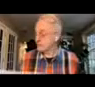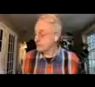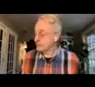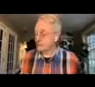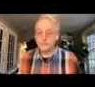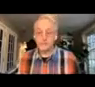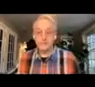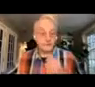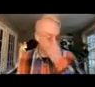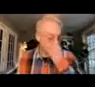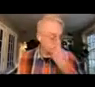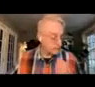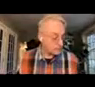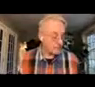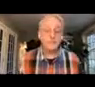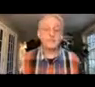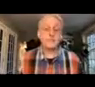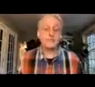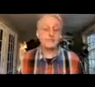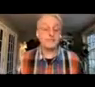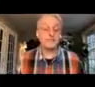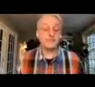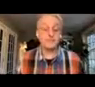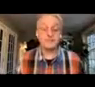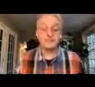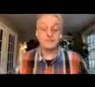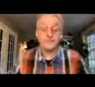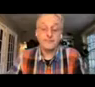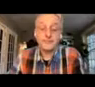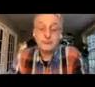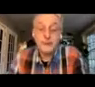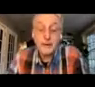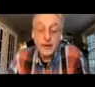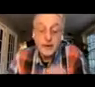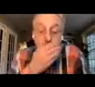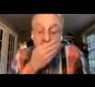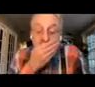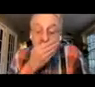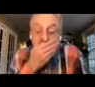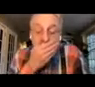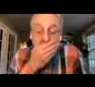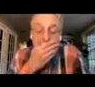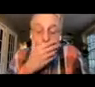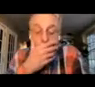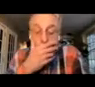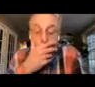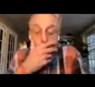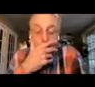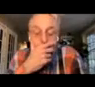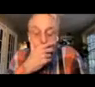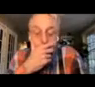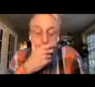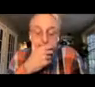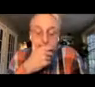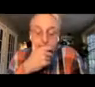ITU's Child Online Protection Guidelines provide a comprehensive set of recommendations on how to contribute to the development of